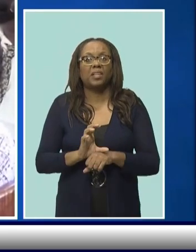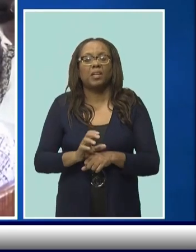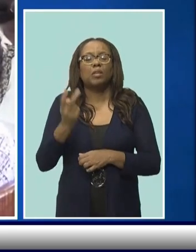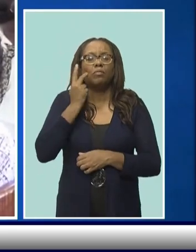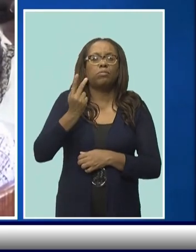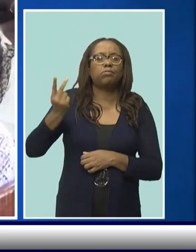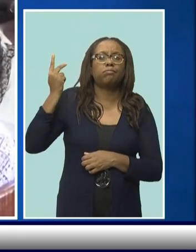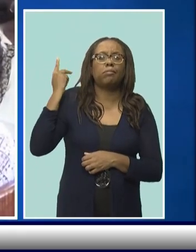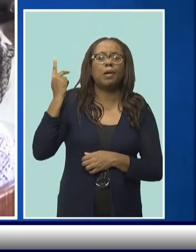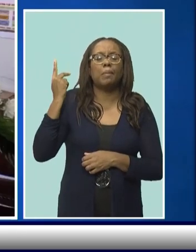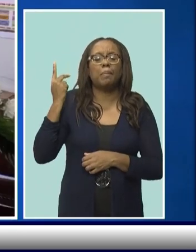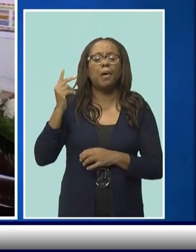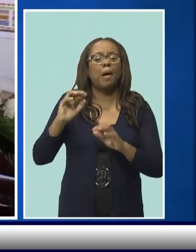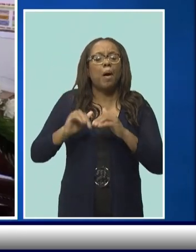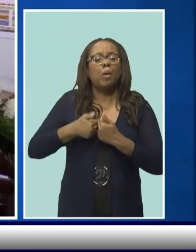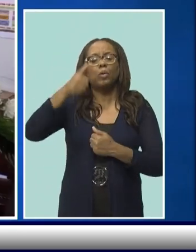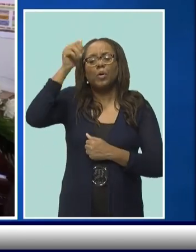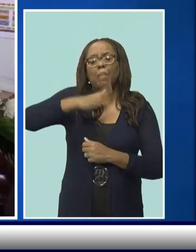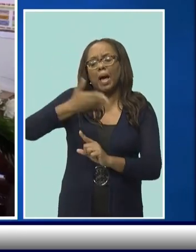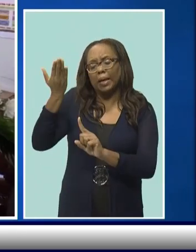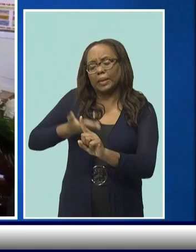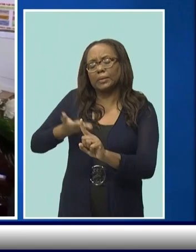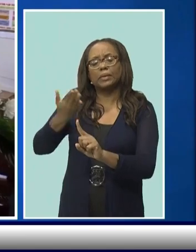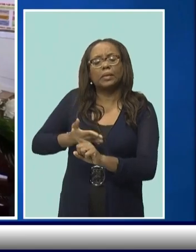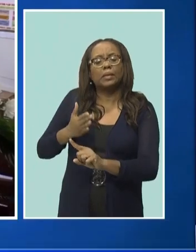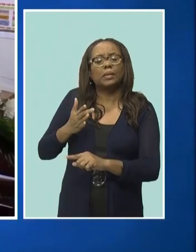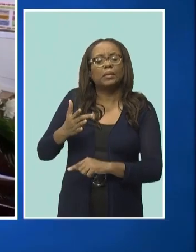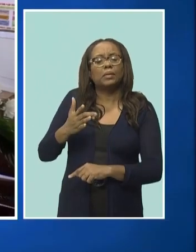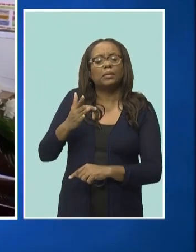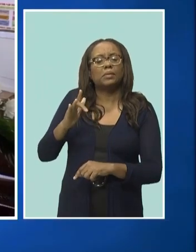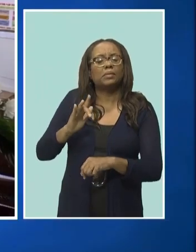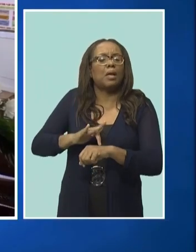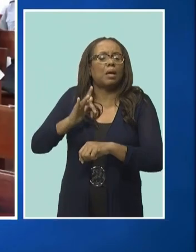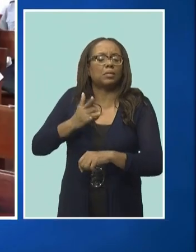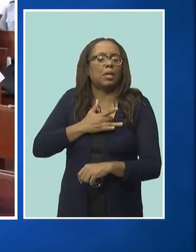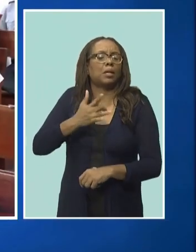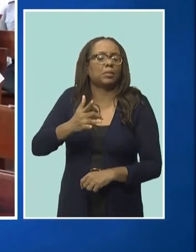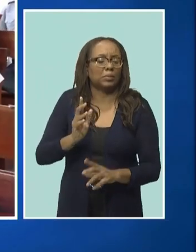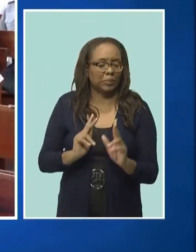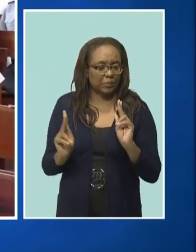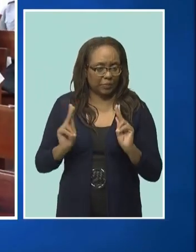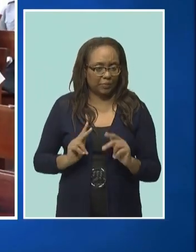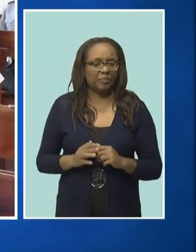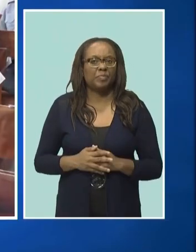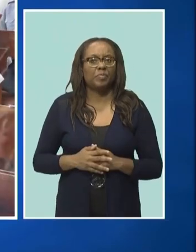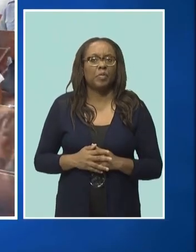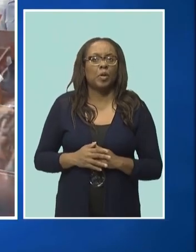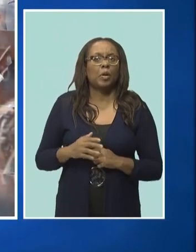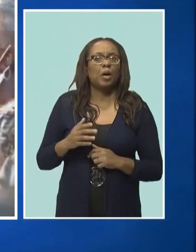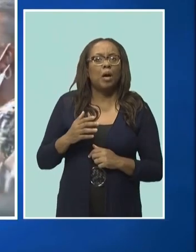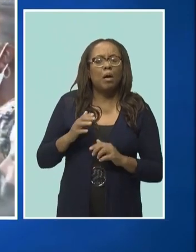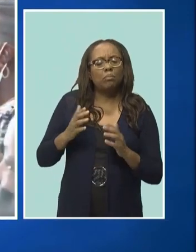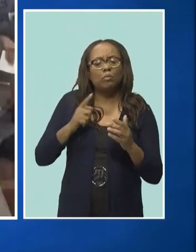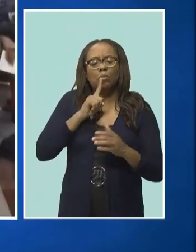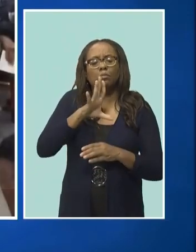lifetime and much of that was embodied in the tributes during the funeral service. We heard about his contribution to entertainment, culture,